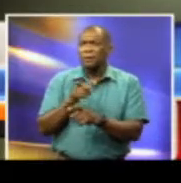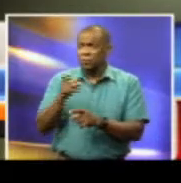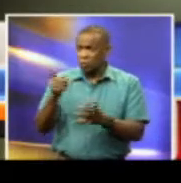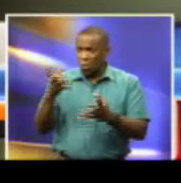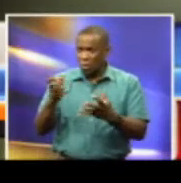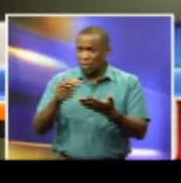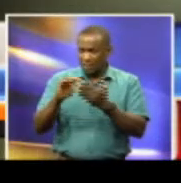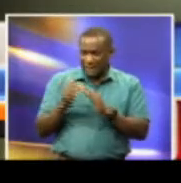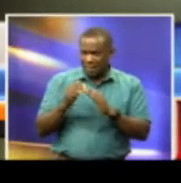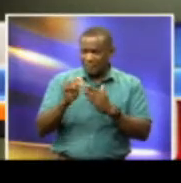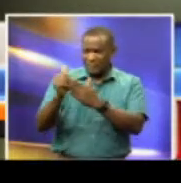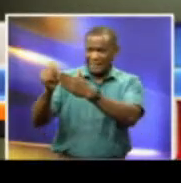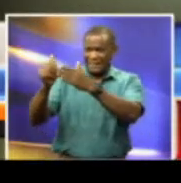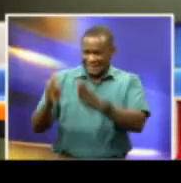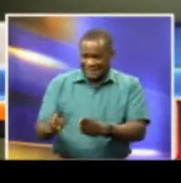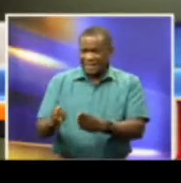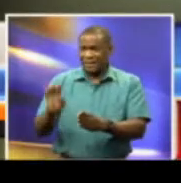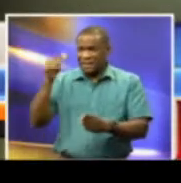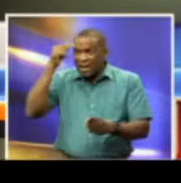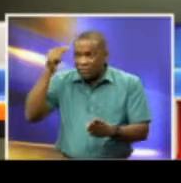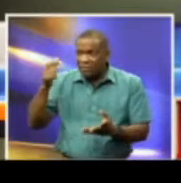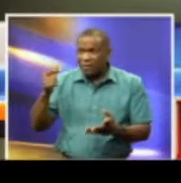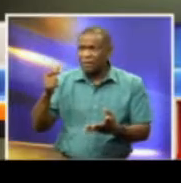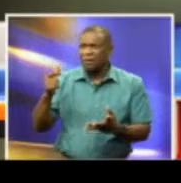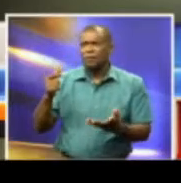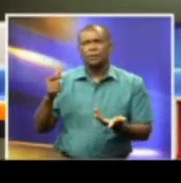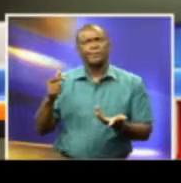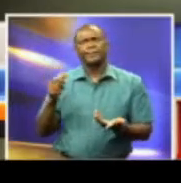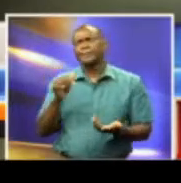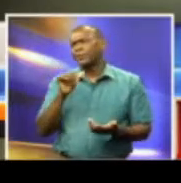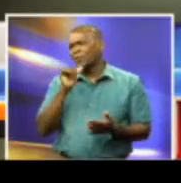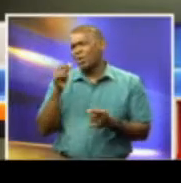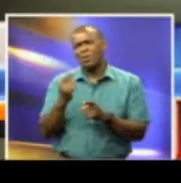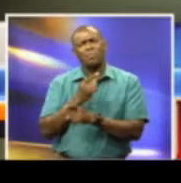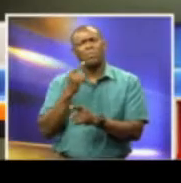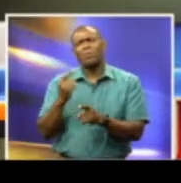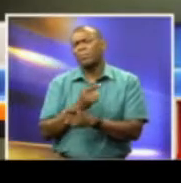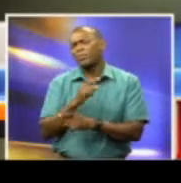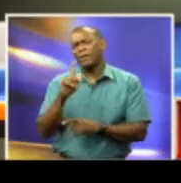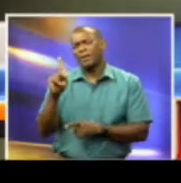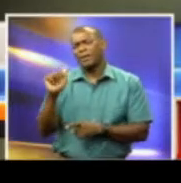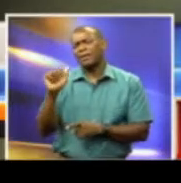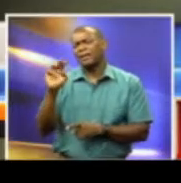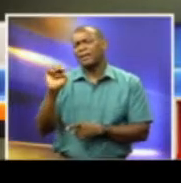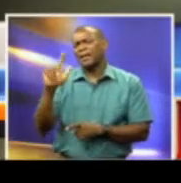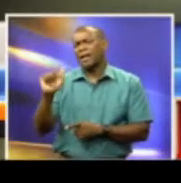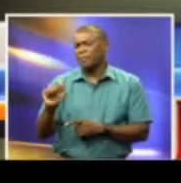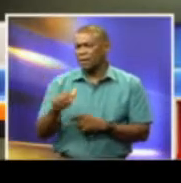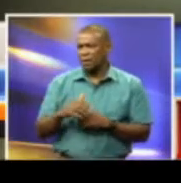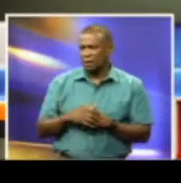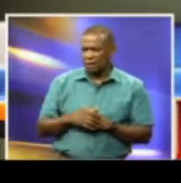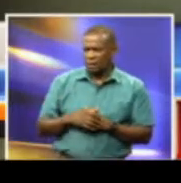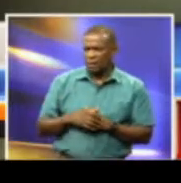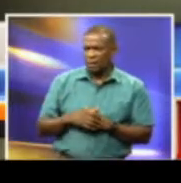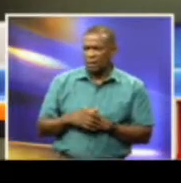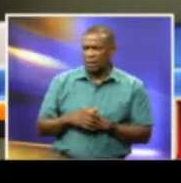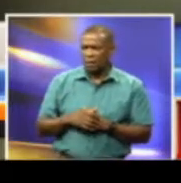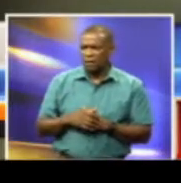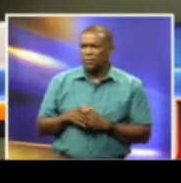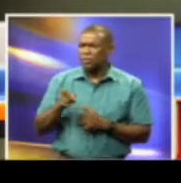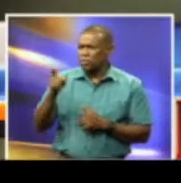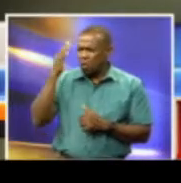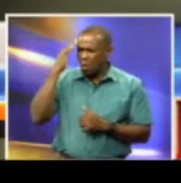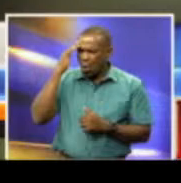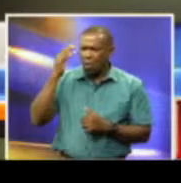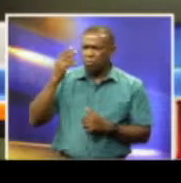job in this country shows a little bit of insensitivity, Kamala, to your history and the people that